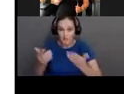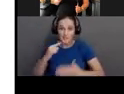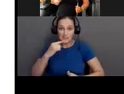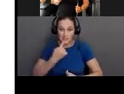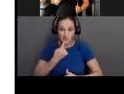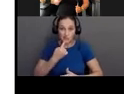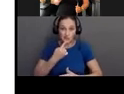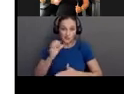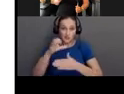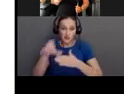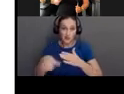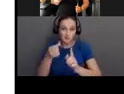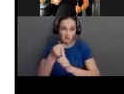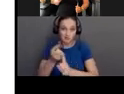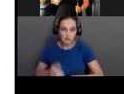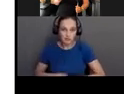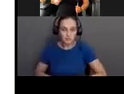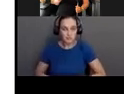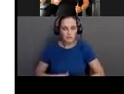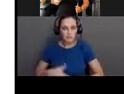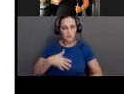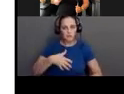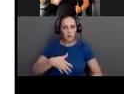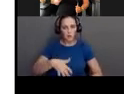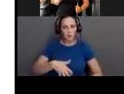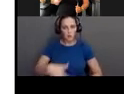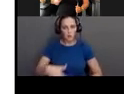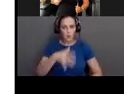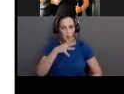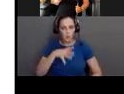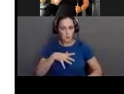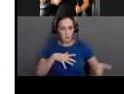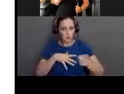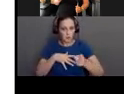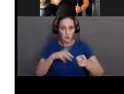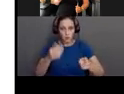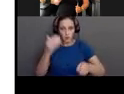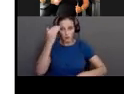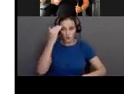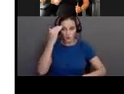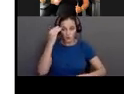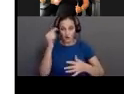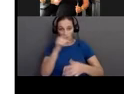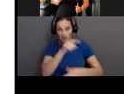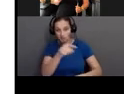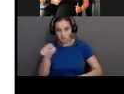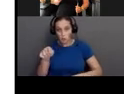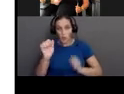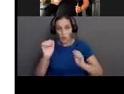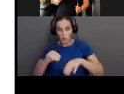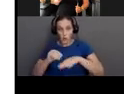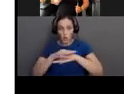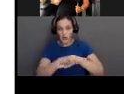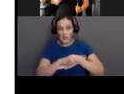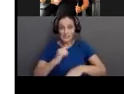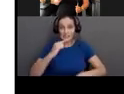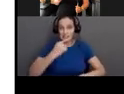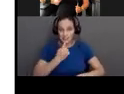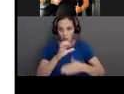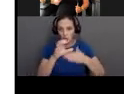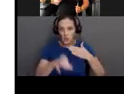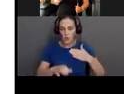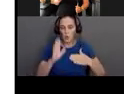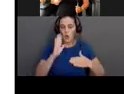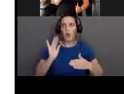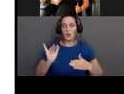that pregnant women deserve to understand that these actions could have consequences. And then, they can do their very best to avoid them if